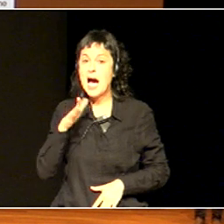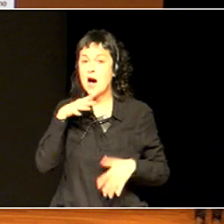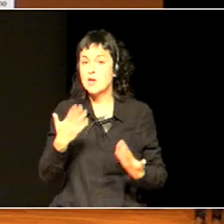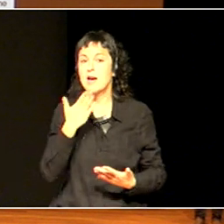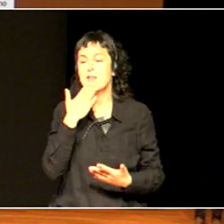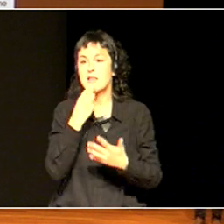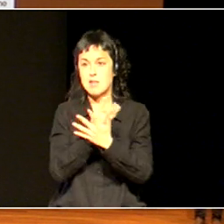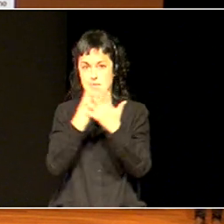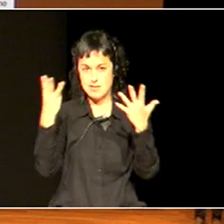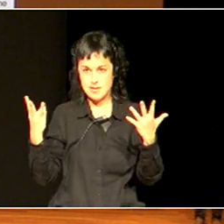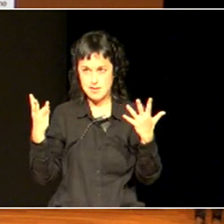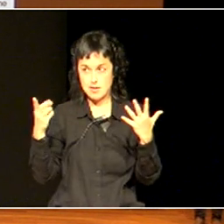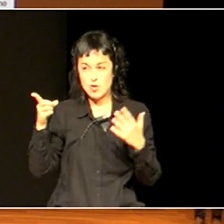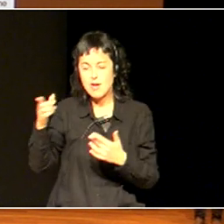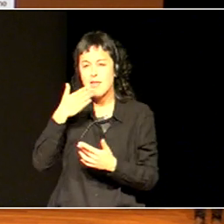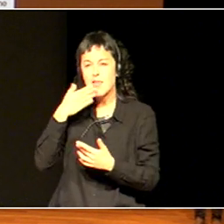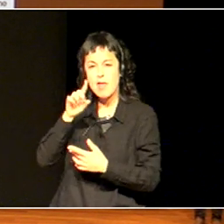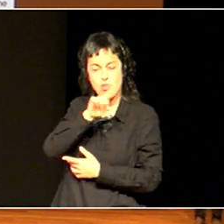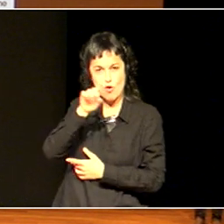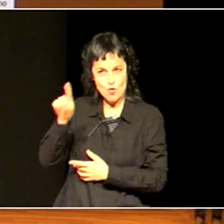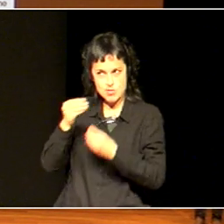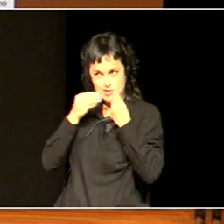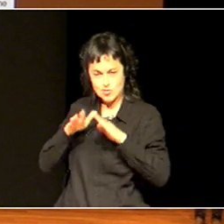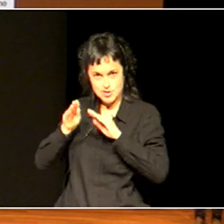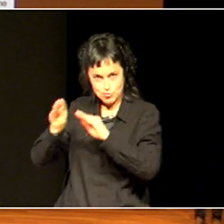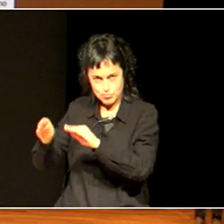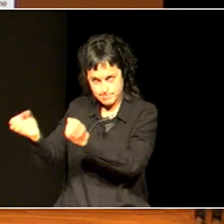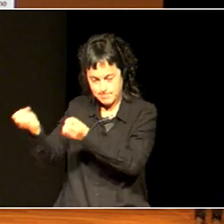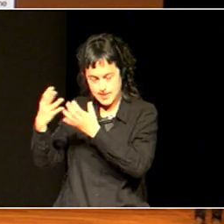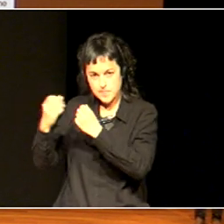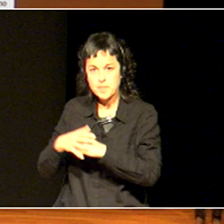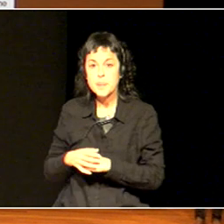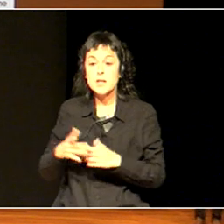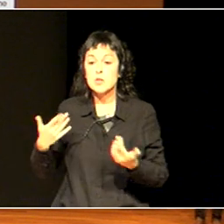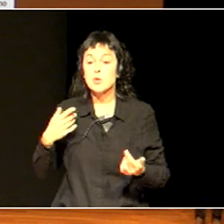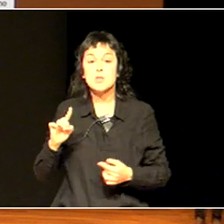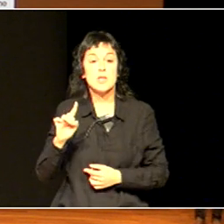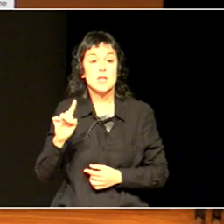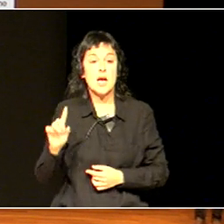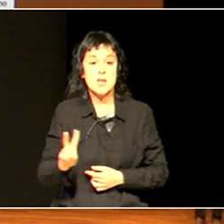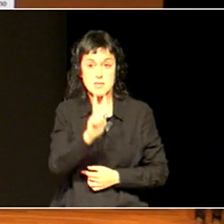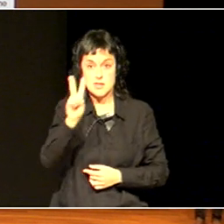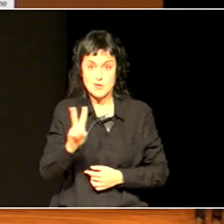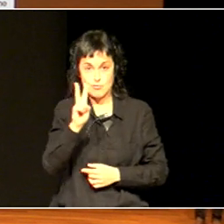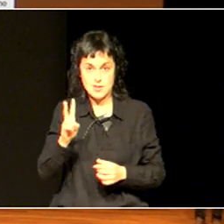he was his first day of secondary school. And the teacher said,